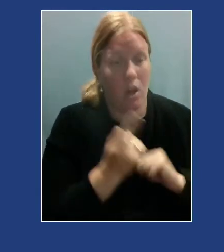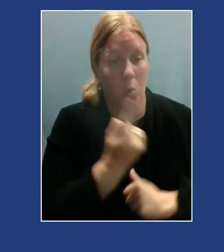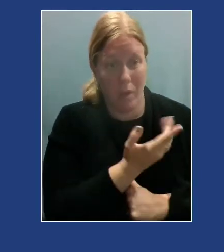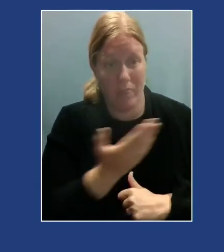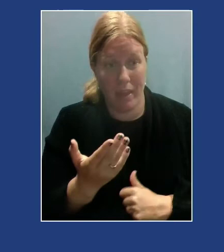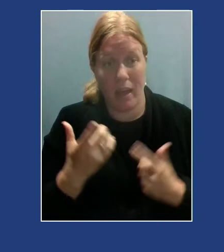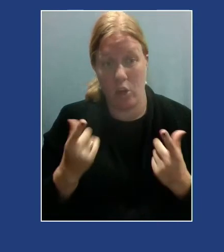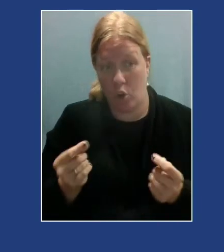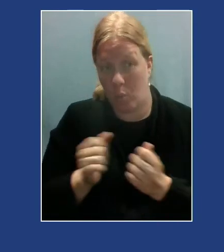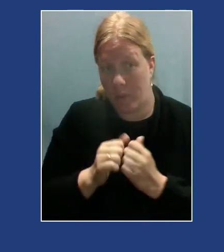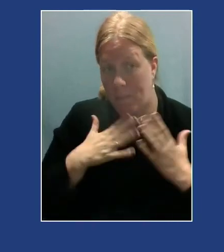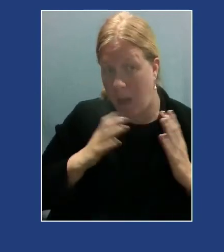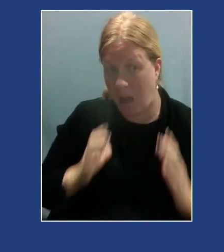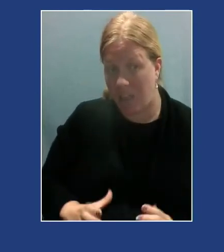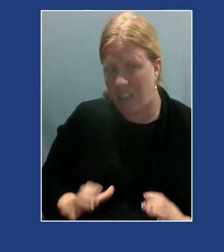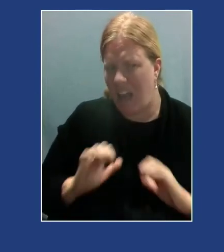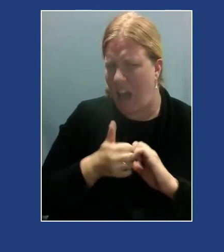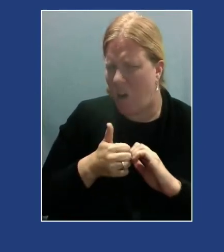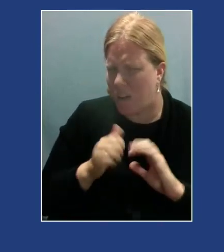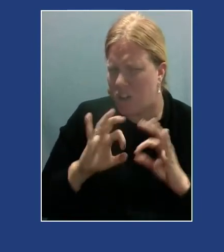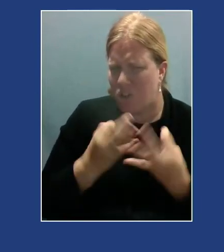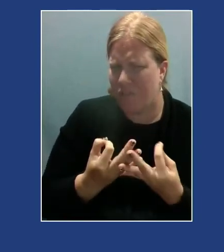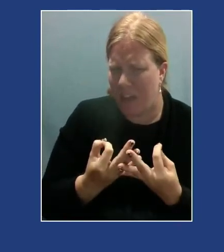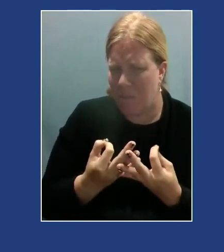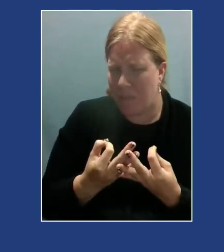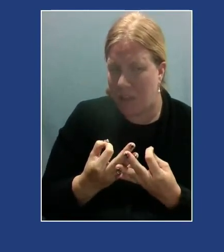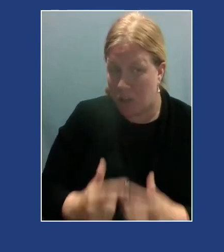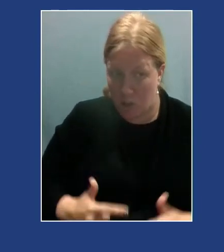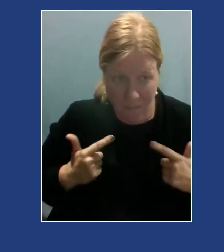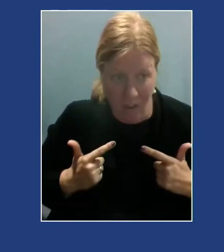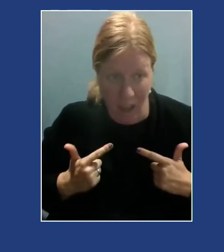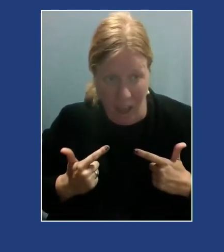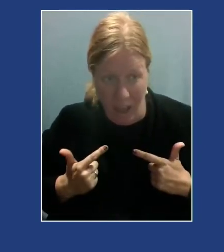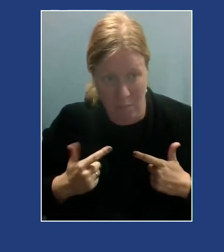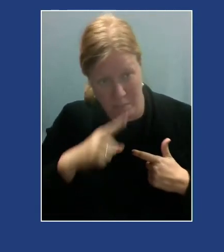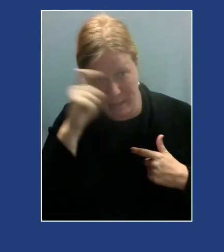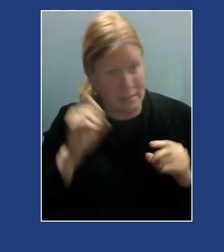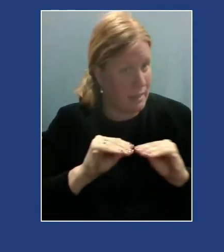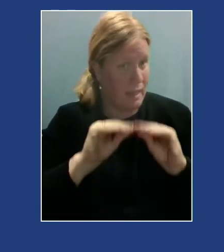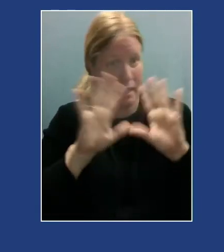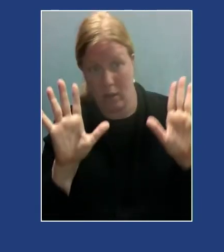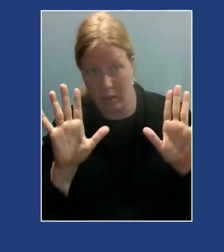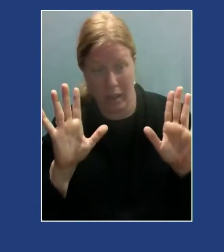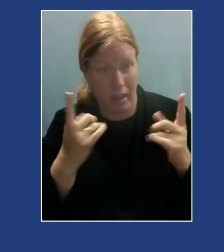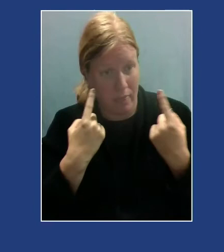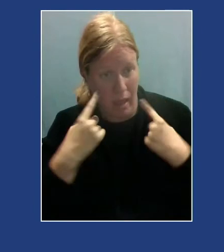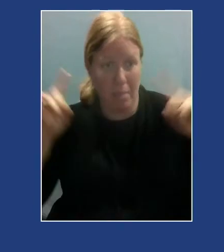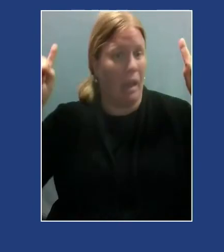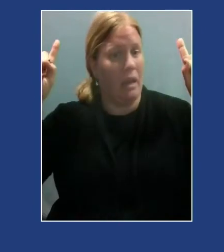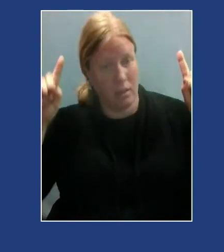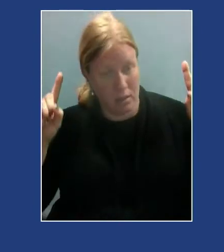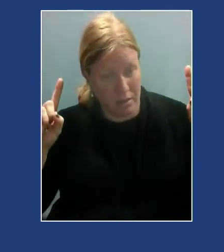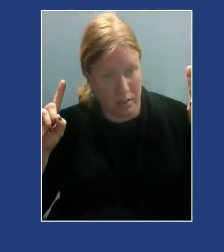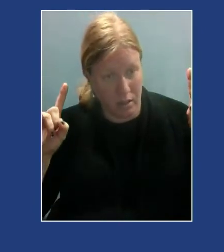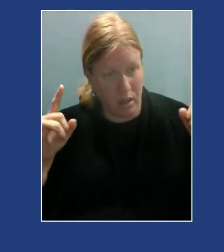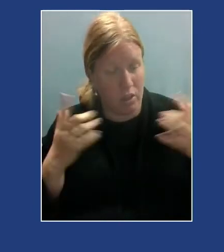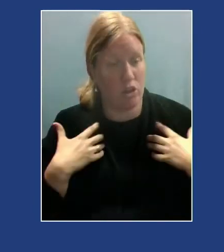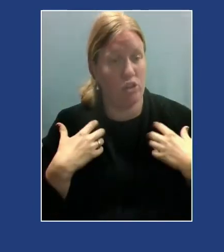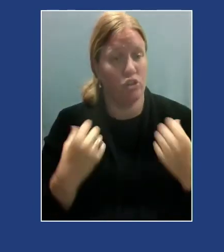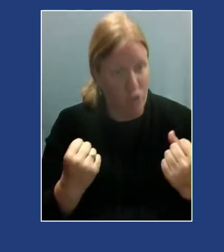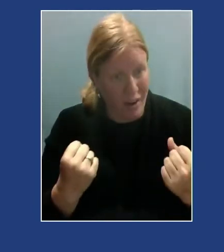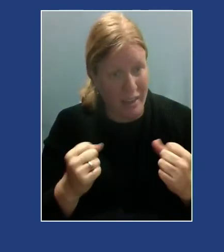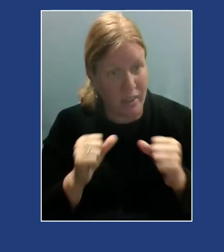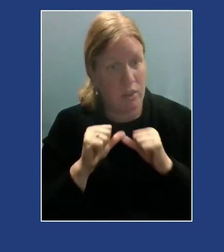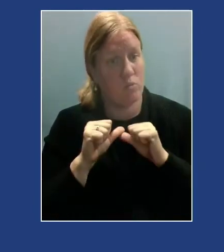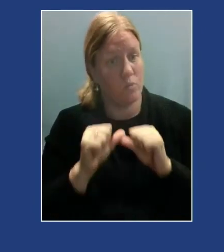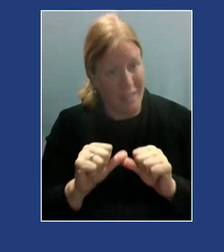clients is, how did your family survive? Clearly, they made it. You're here. So there's strength, there's resilience, there's skillfulness